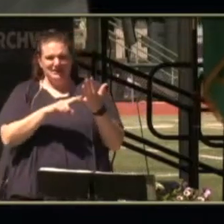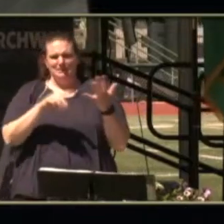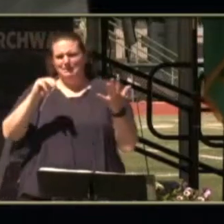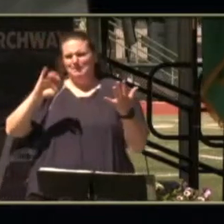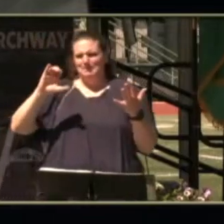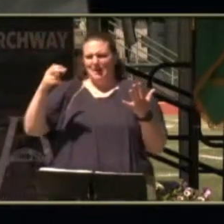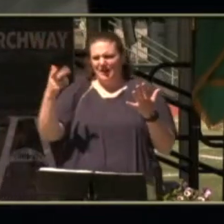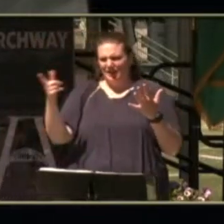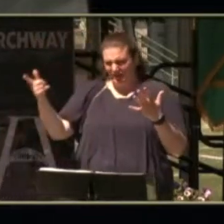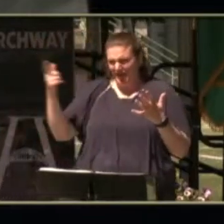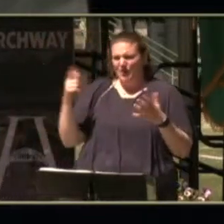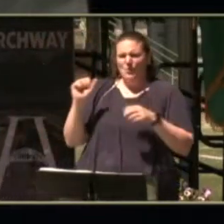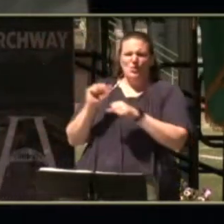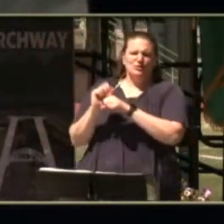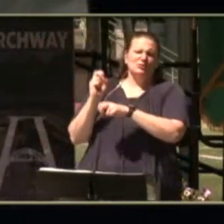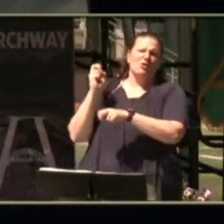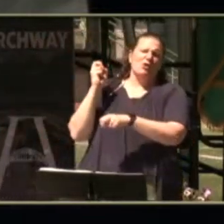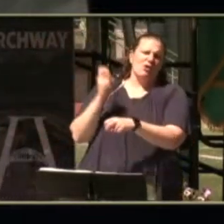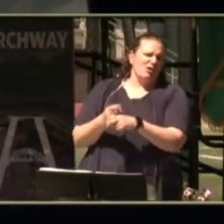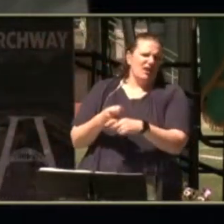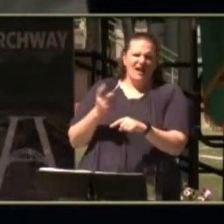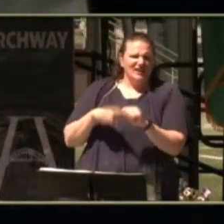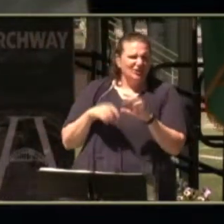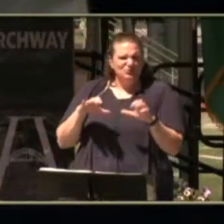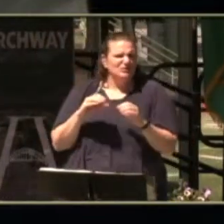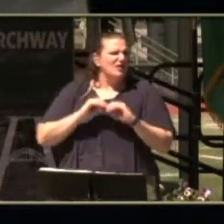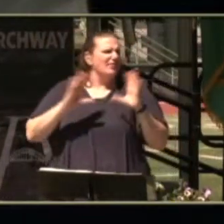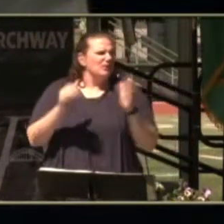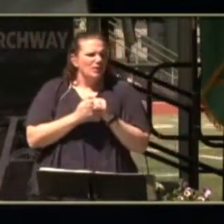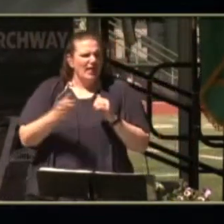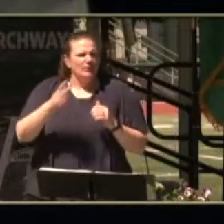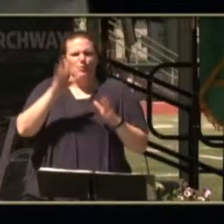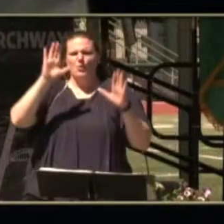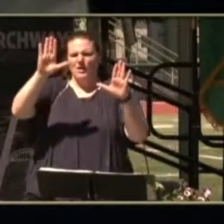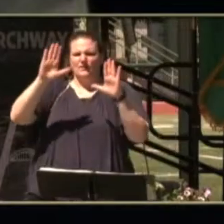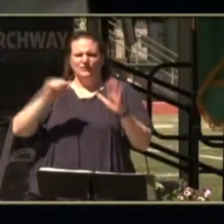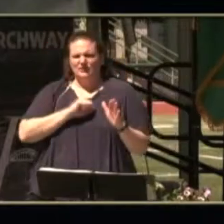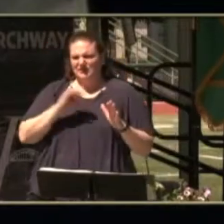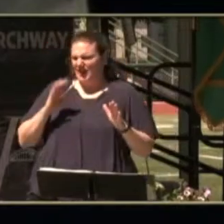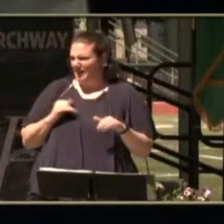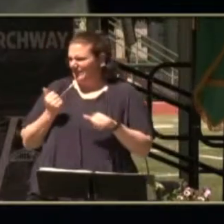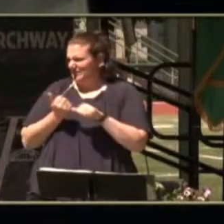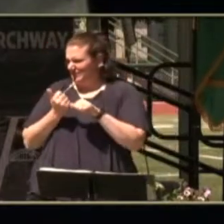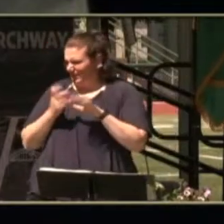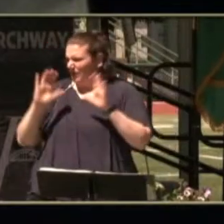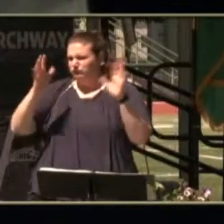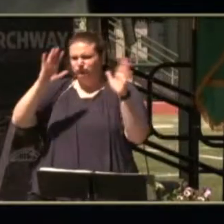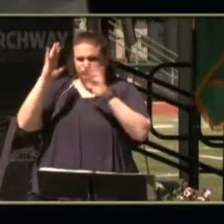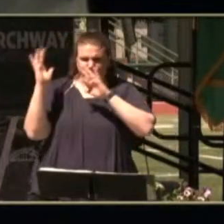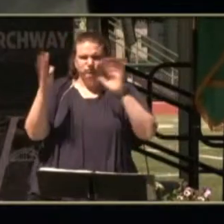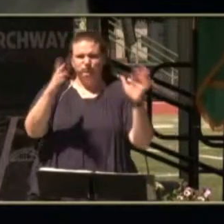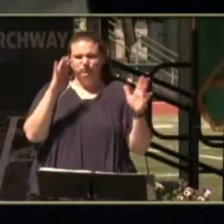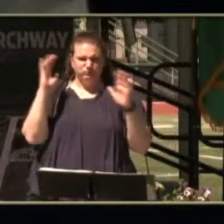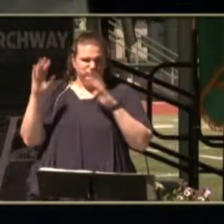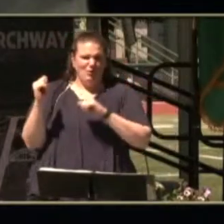worked so hard i could never do anything without them they are wonderful staff assistants and let's give them a round of applause